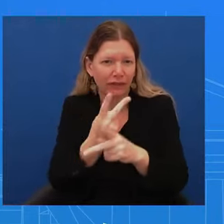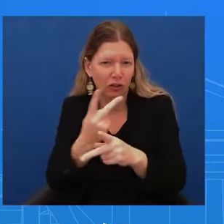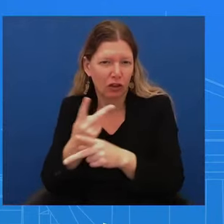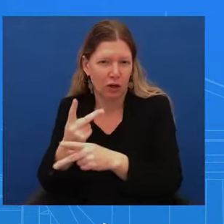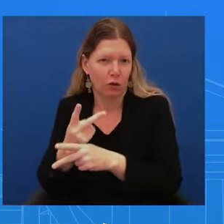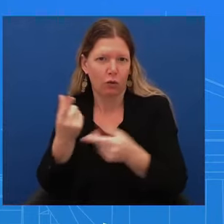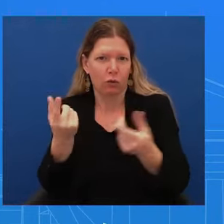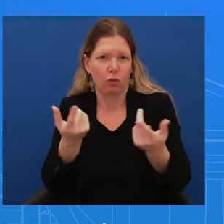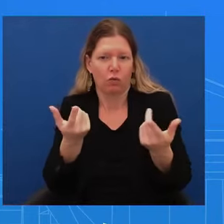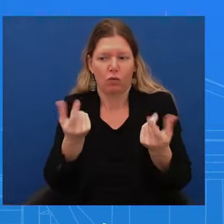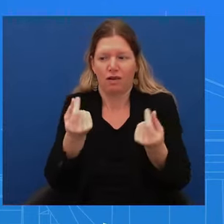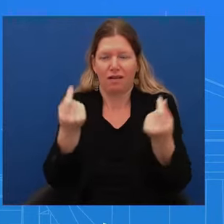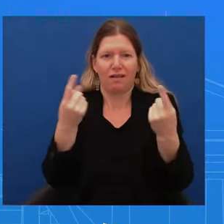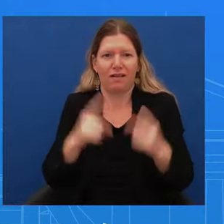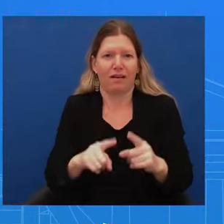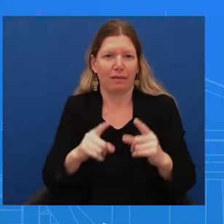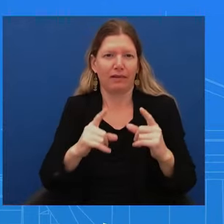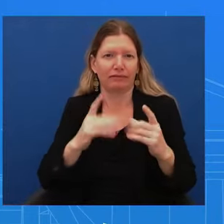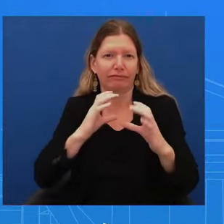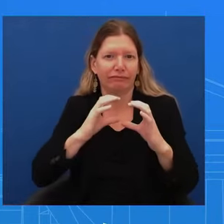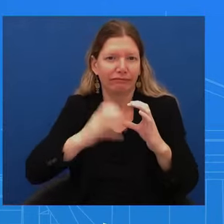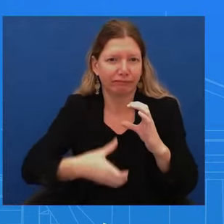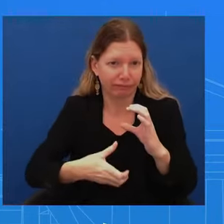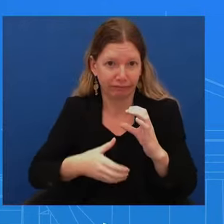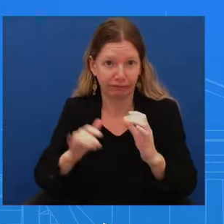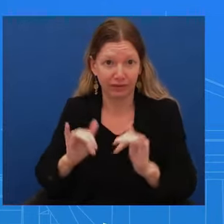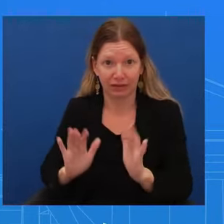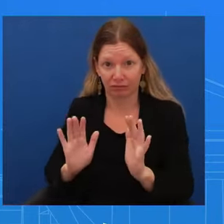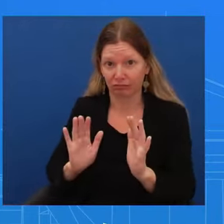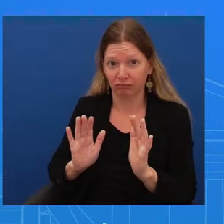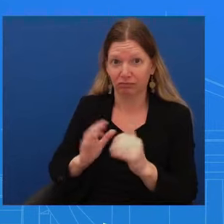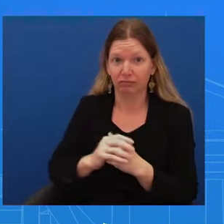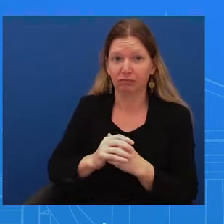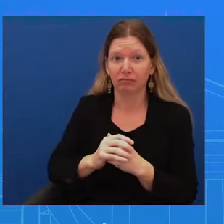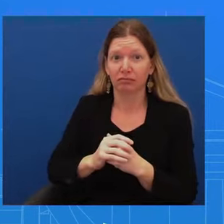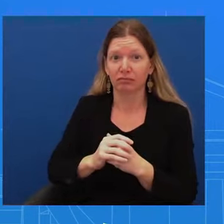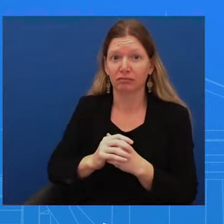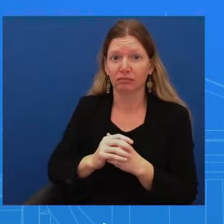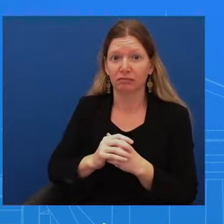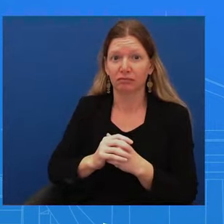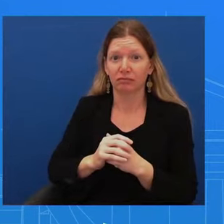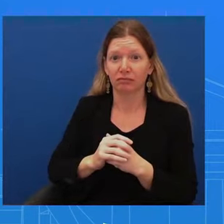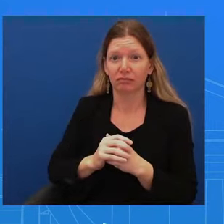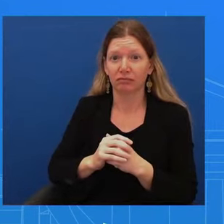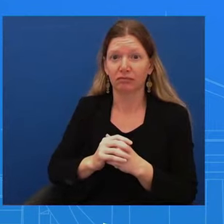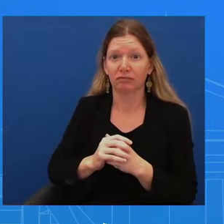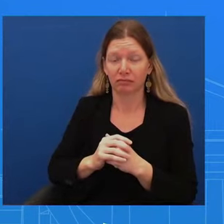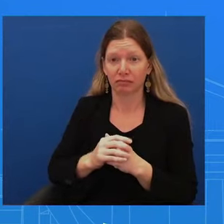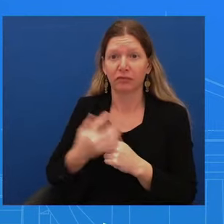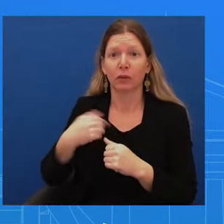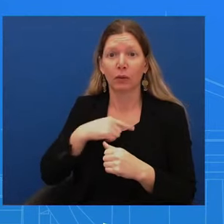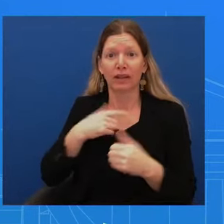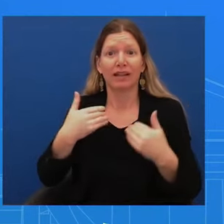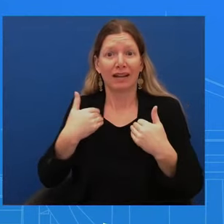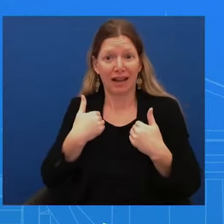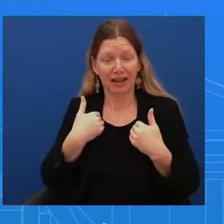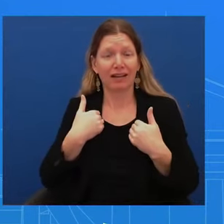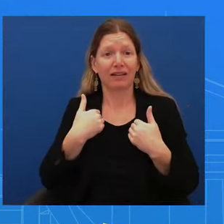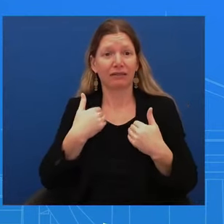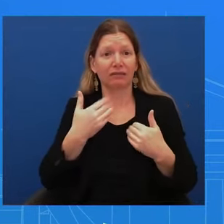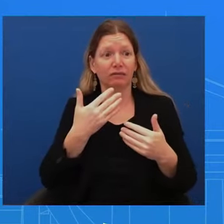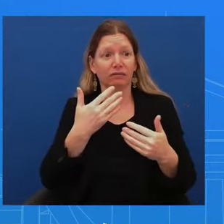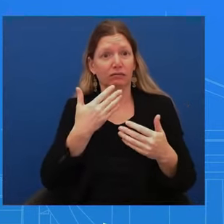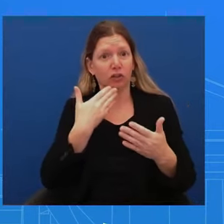sure that we have a process, protocols, robust protocols, because we've always said transparency is at the center of this administration.